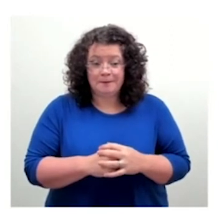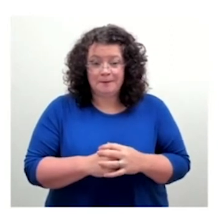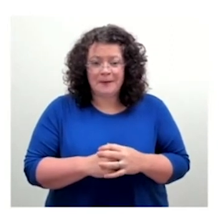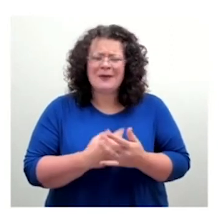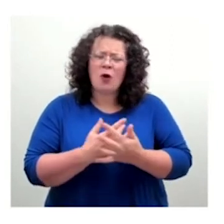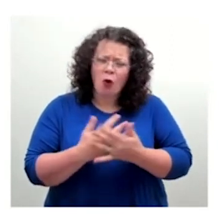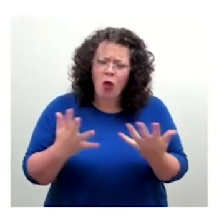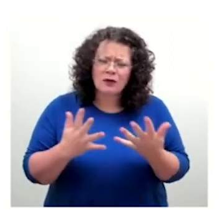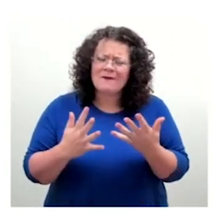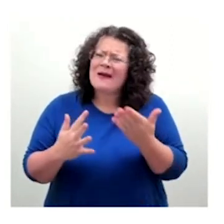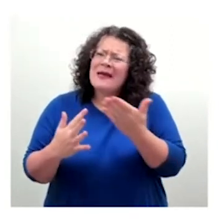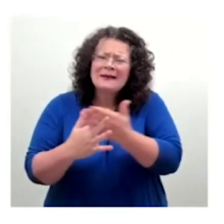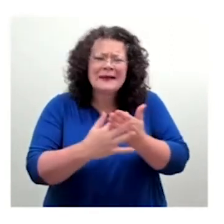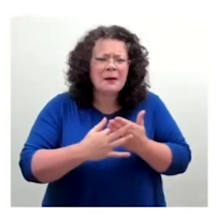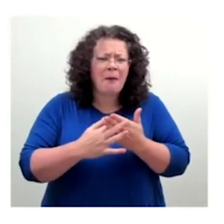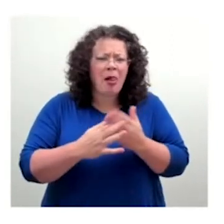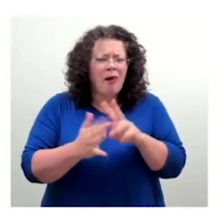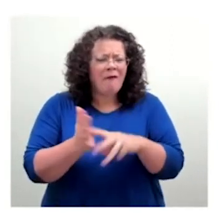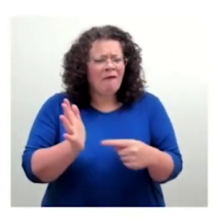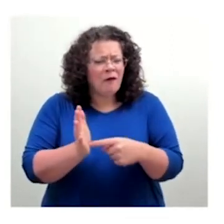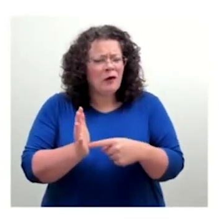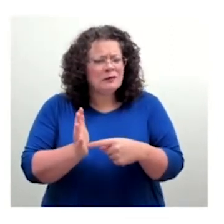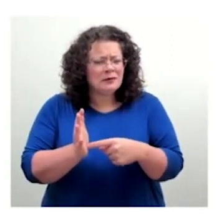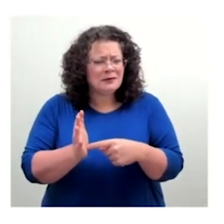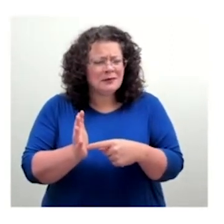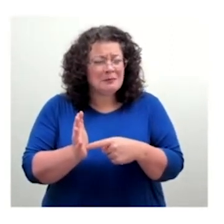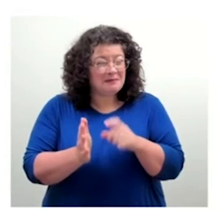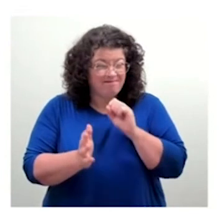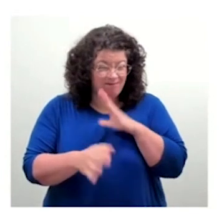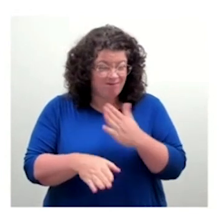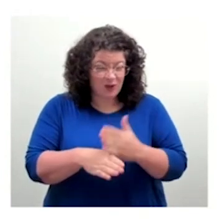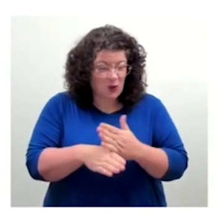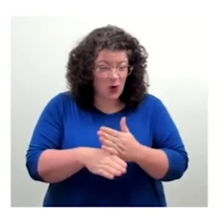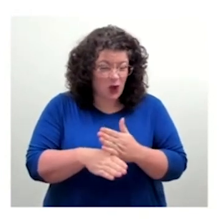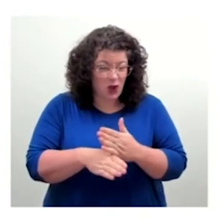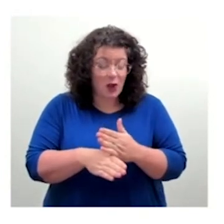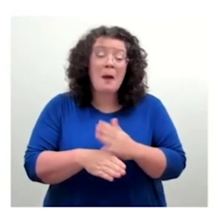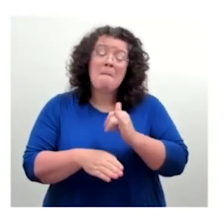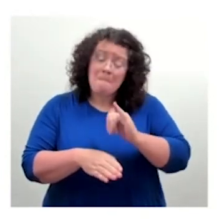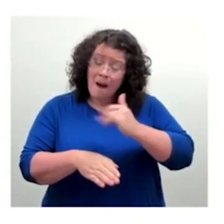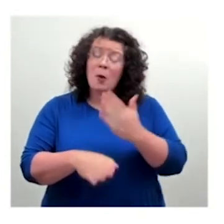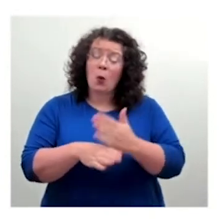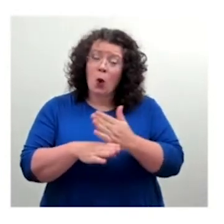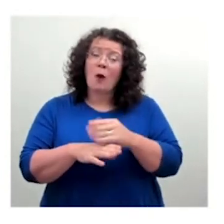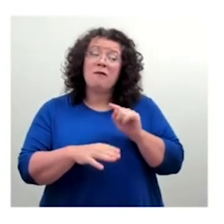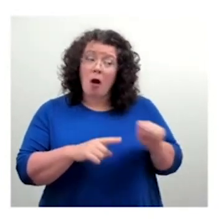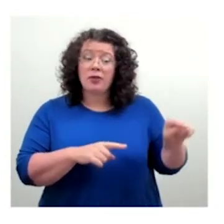may work for some people, but we don't know why, but they're not what they claim to be. There's a lot of